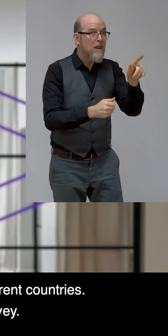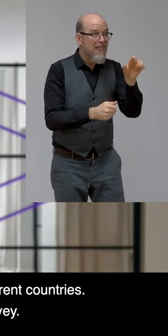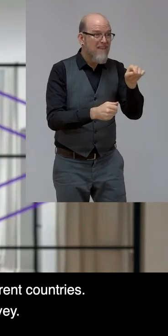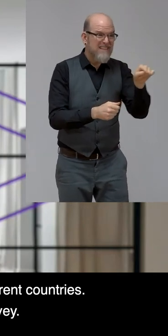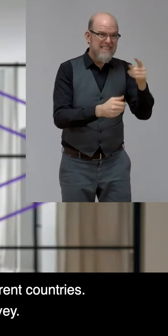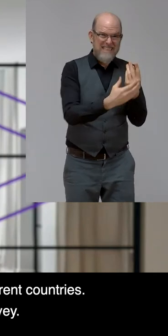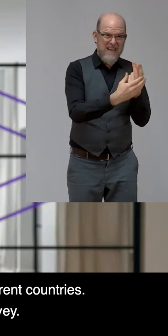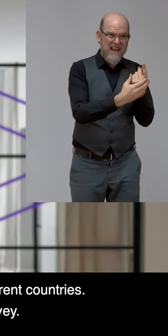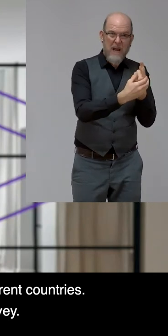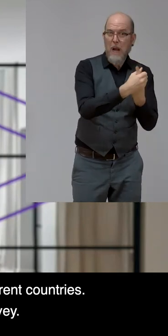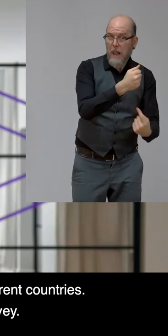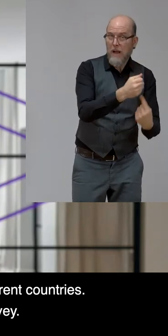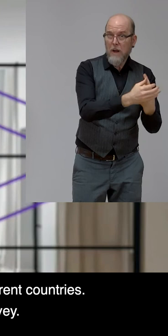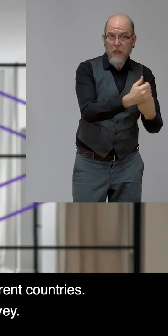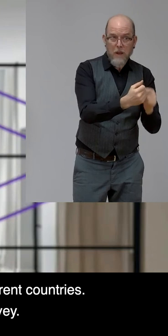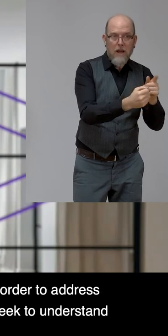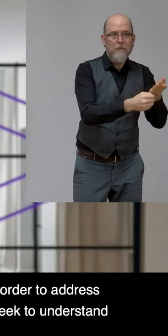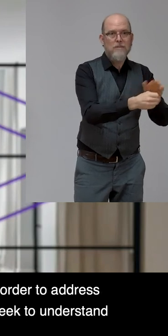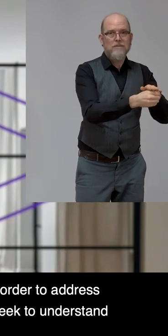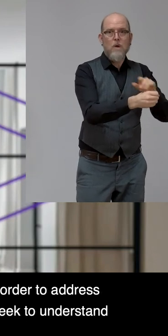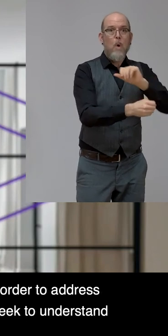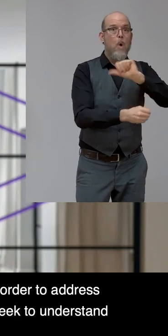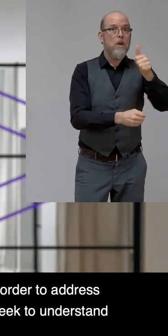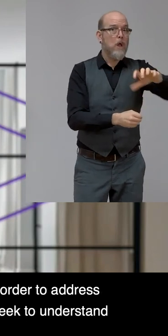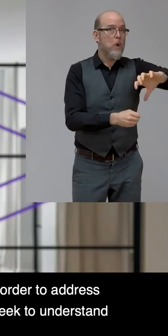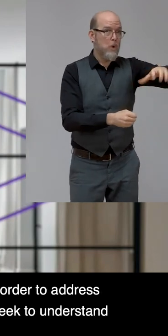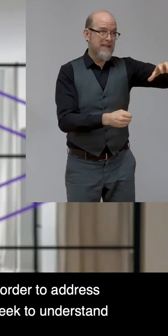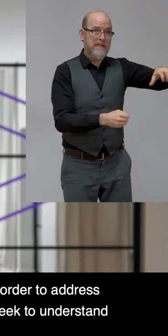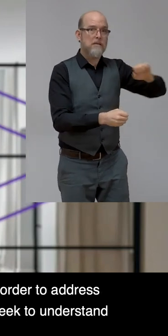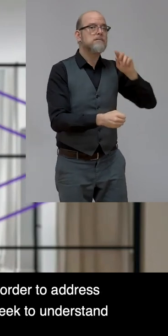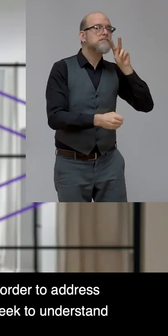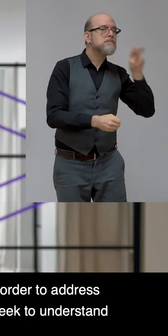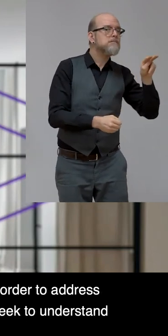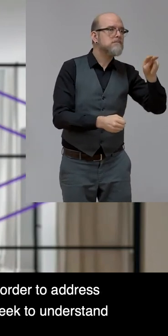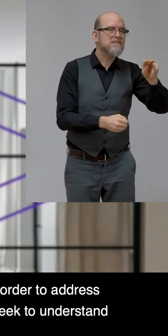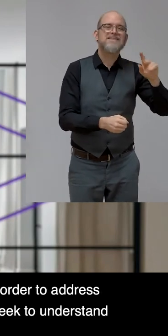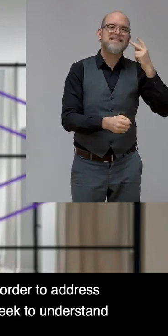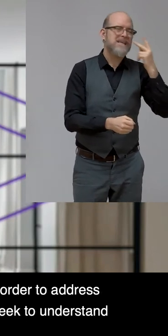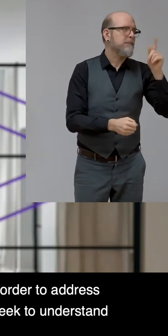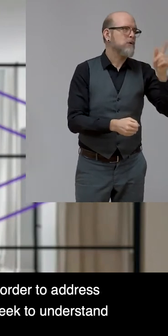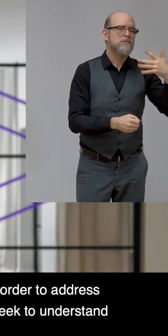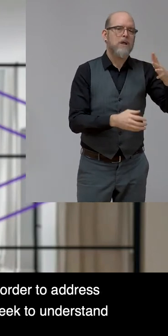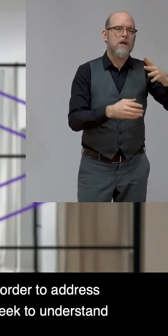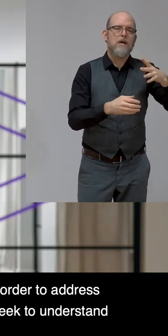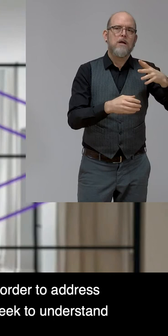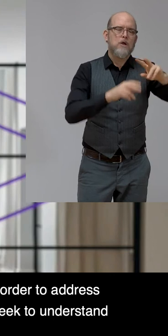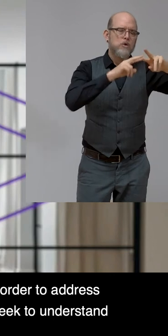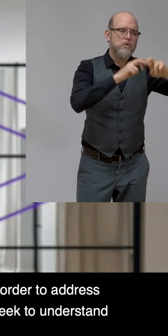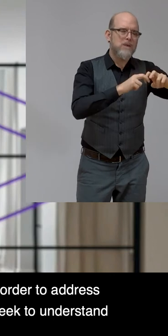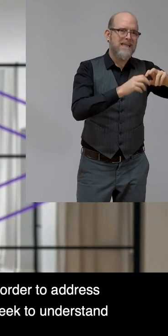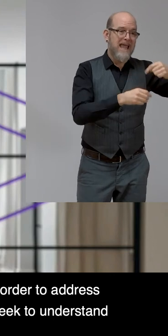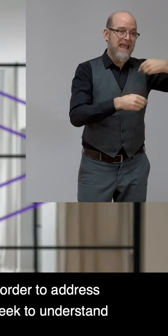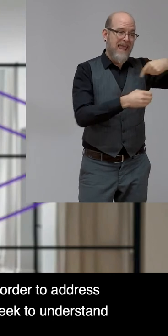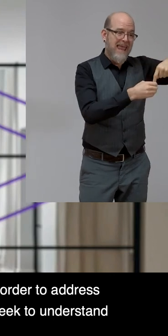Again, 30 countries were included in our survey. But they're pretty consistent and alarming. And I think in order to address areas of